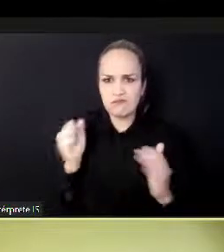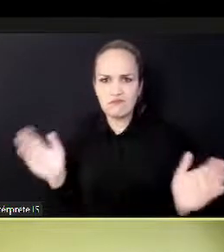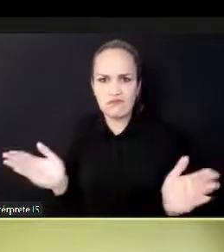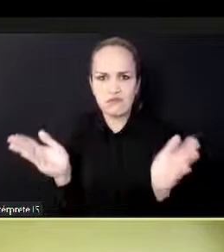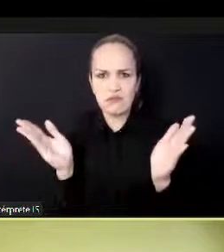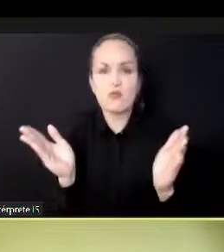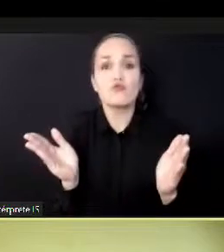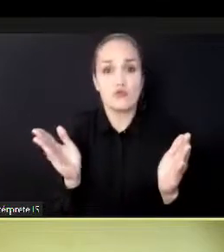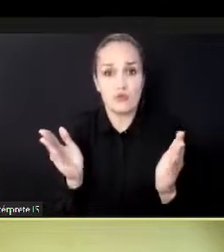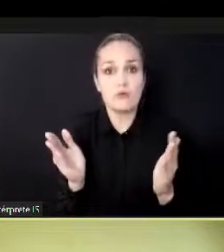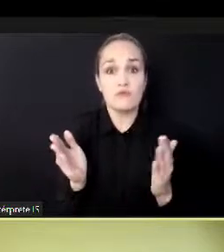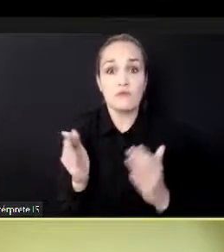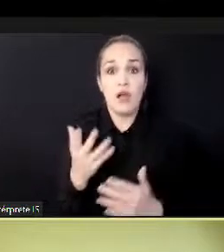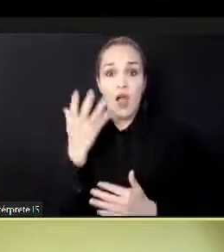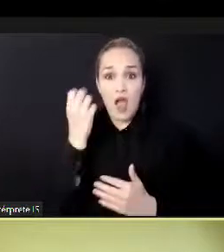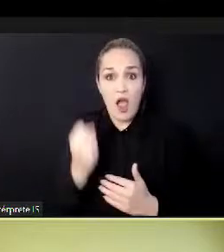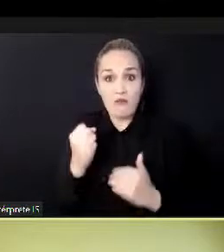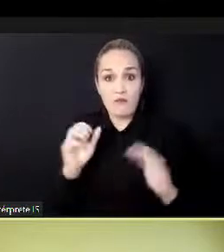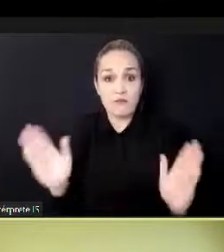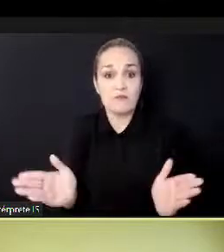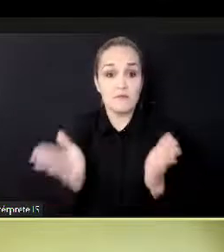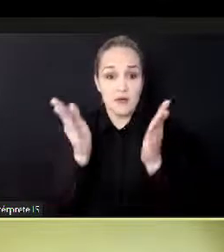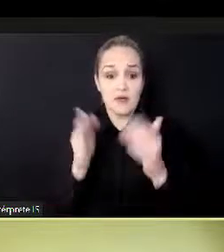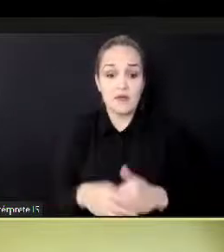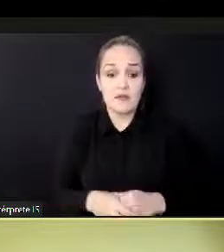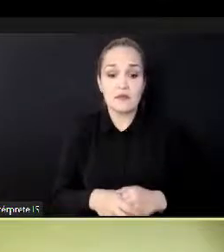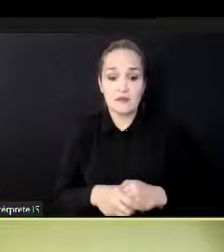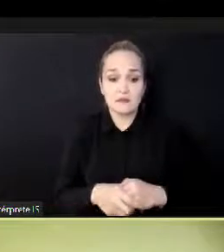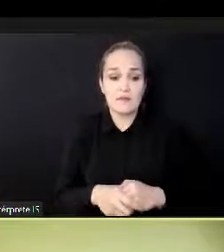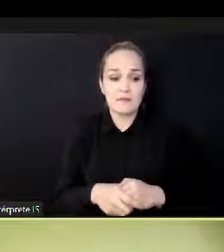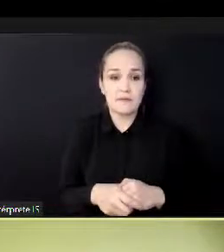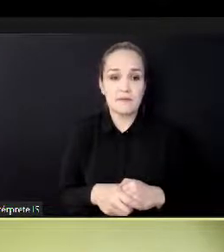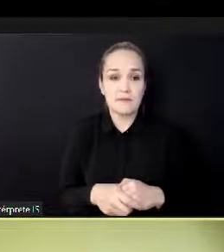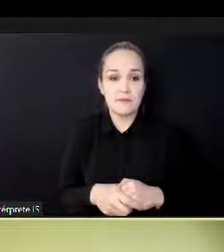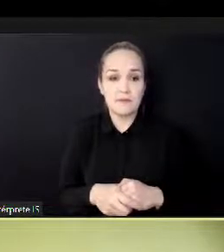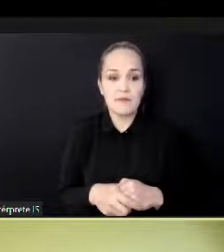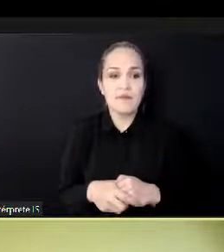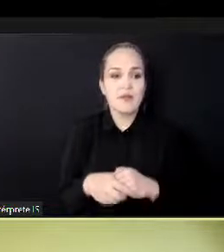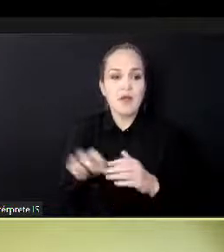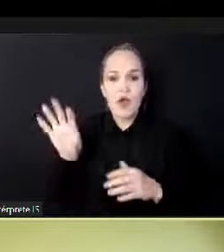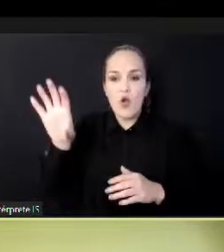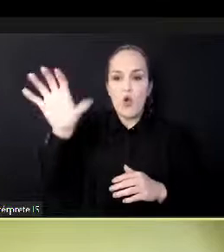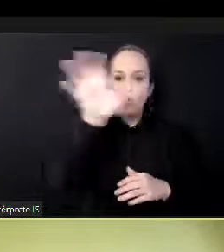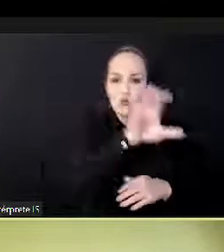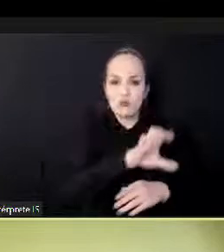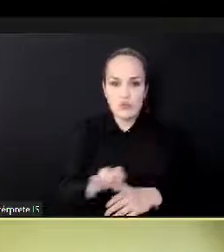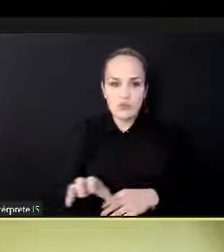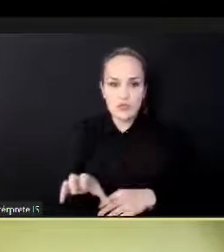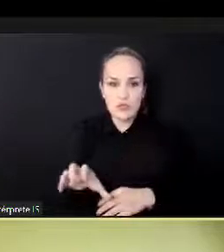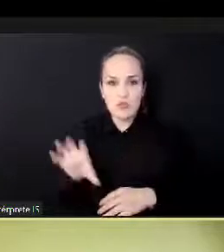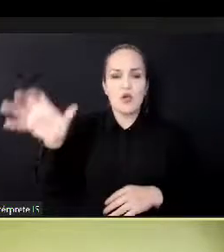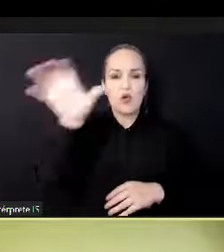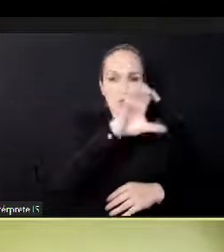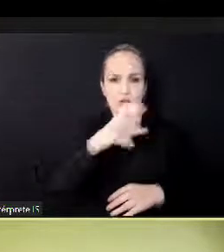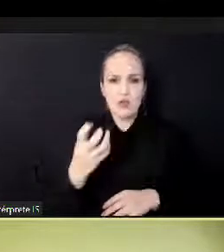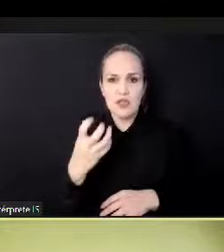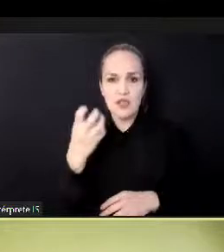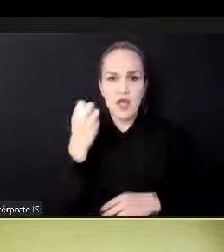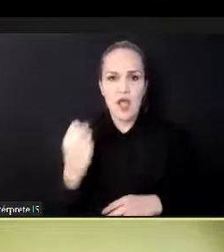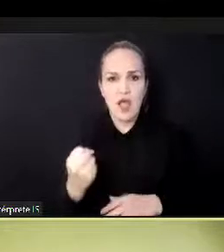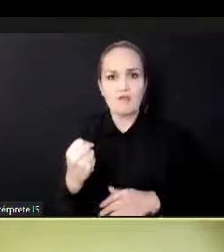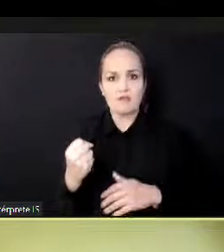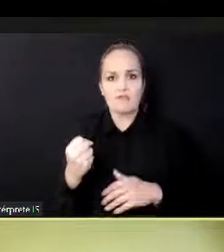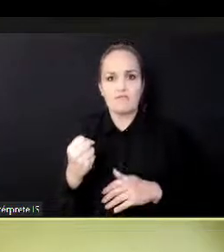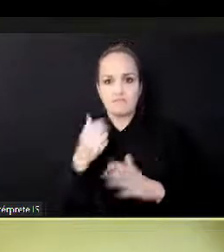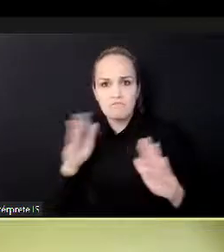a few countries who have undertaken such a study with assistance of WIPO. And, they actually,